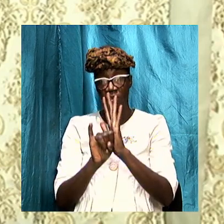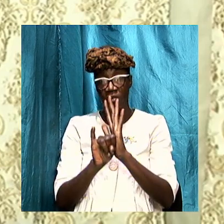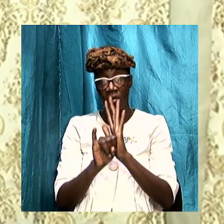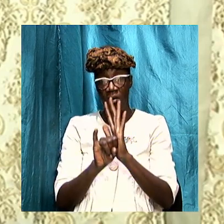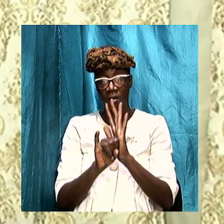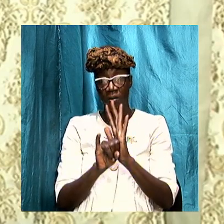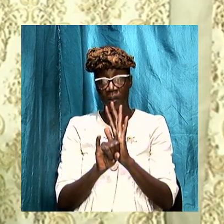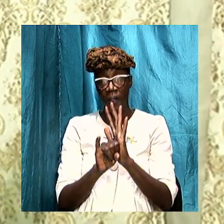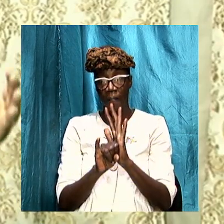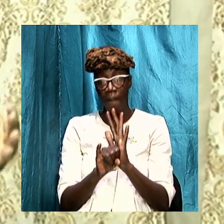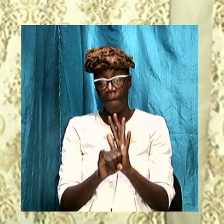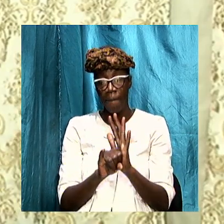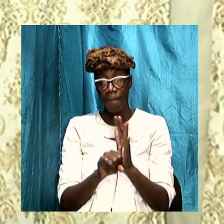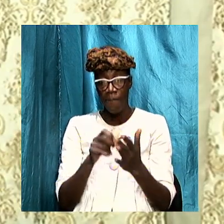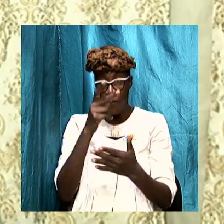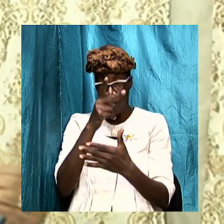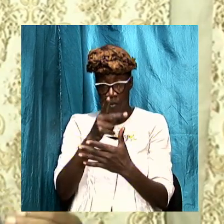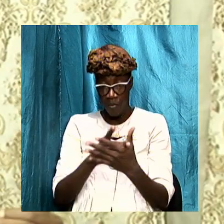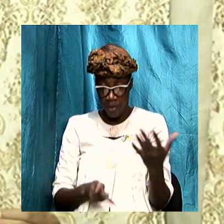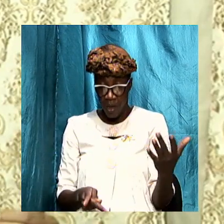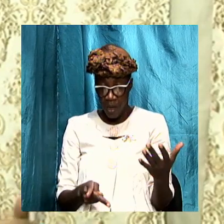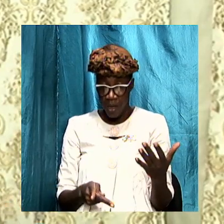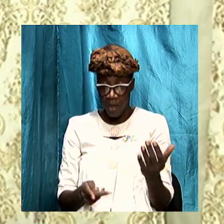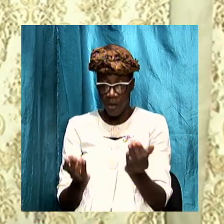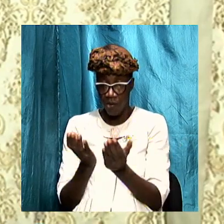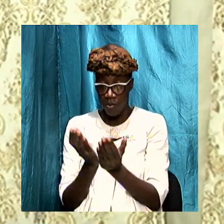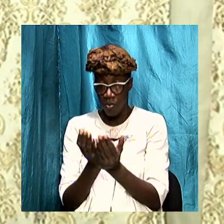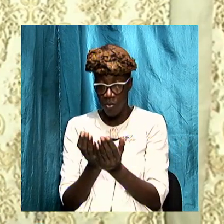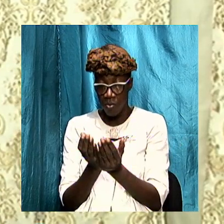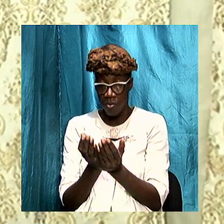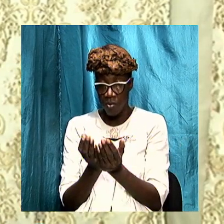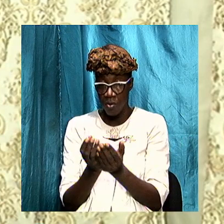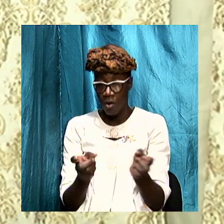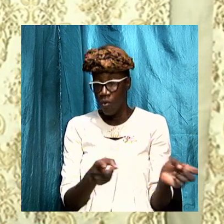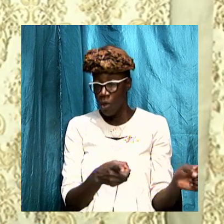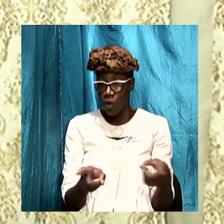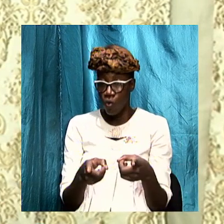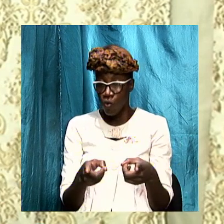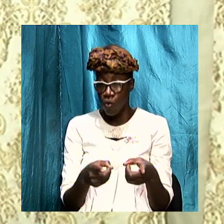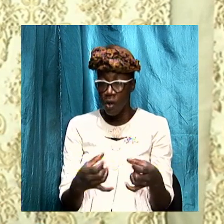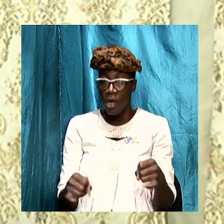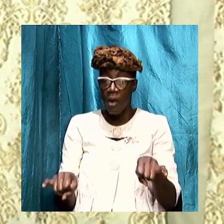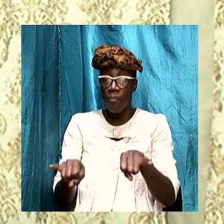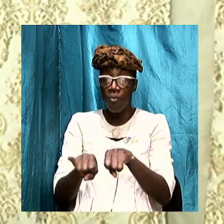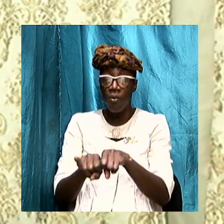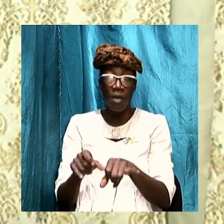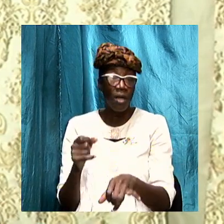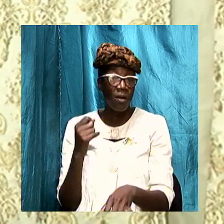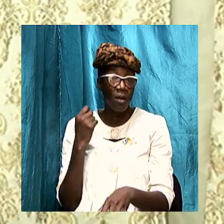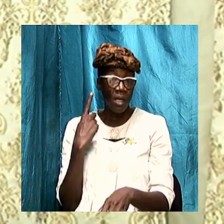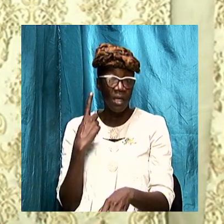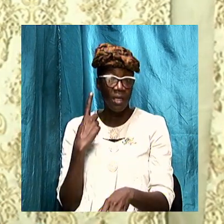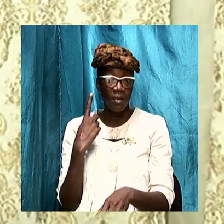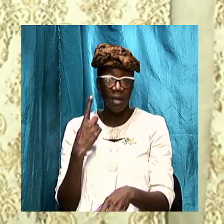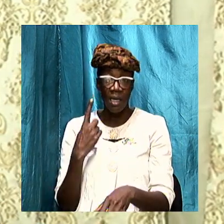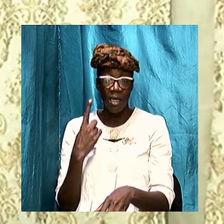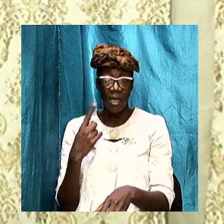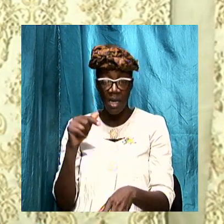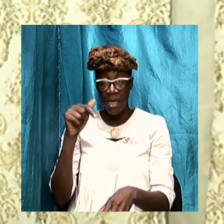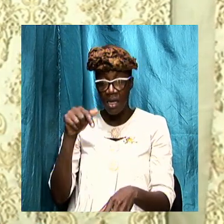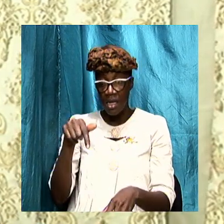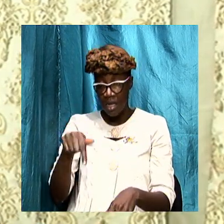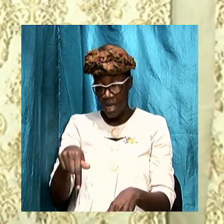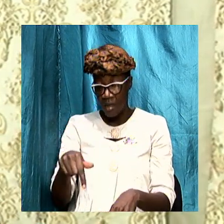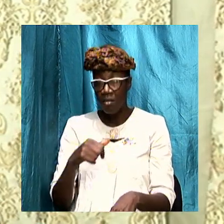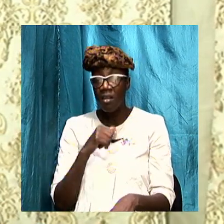or the part of the book that we will do it is important that we understand that this is not